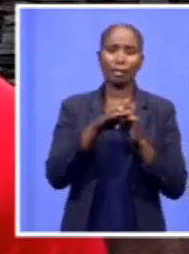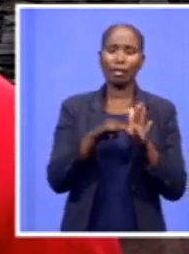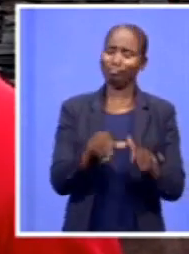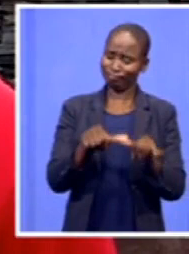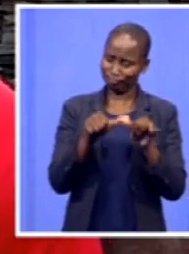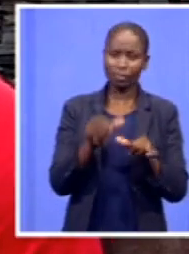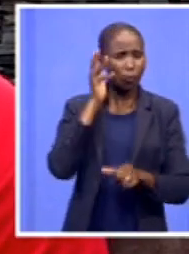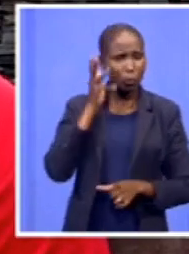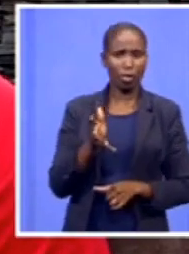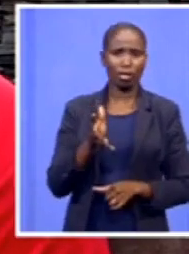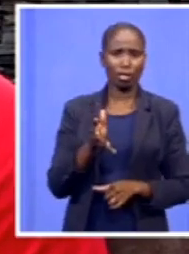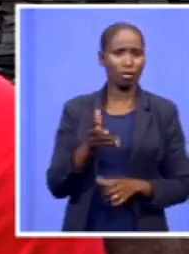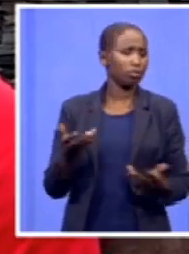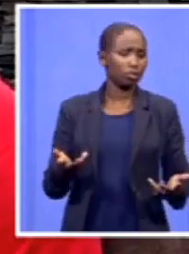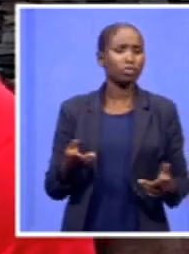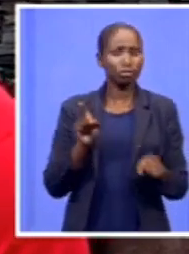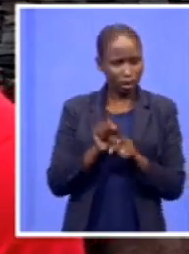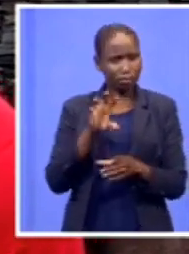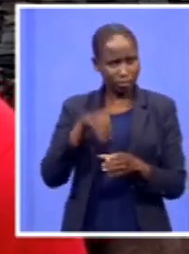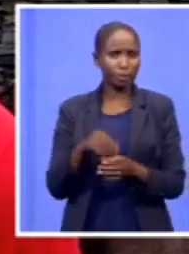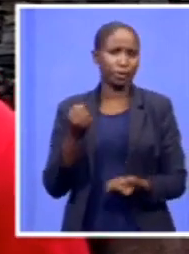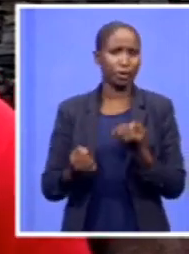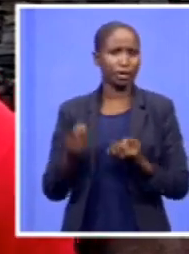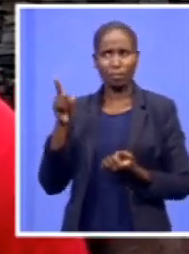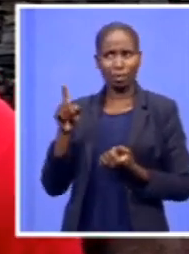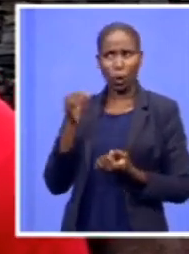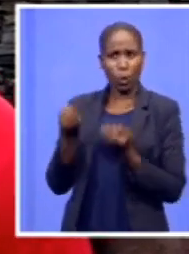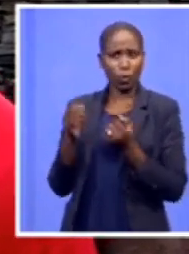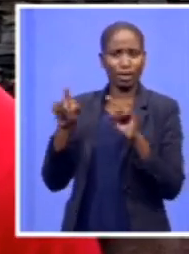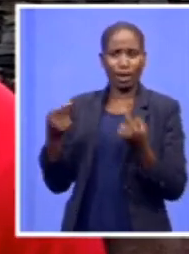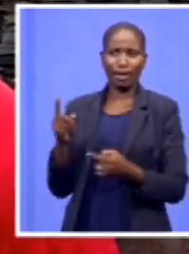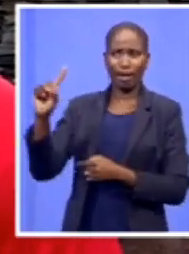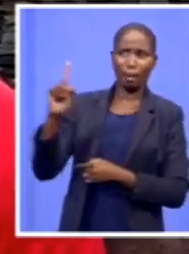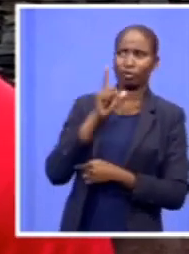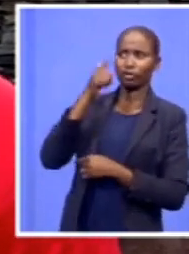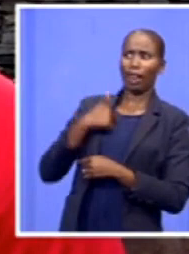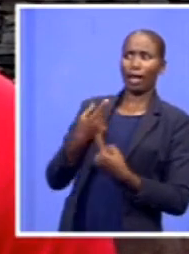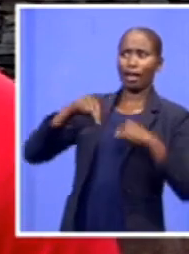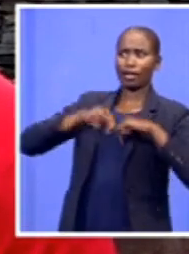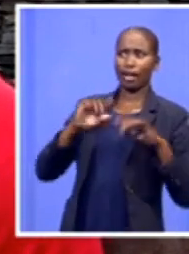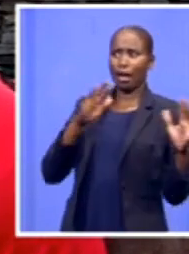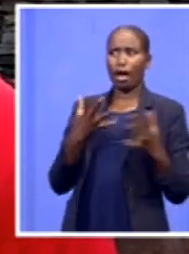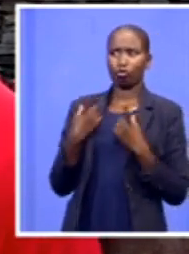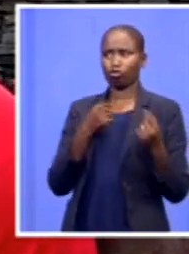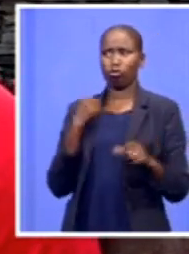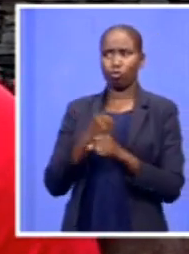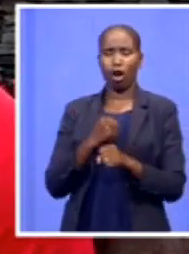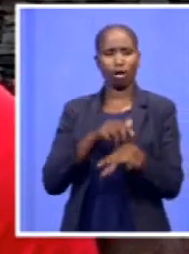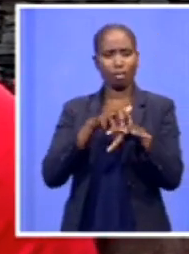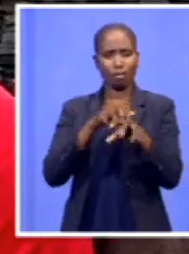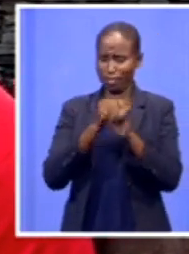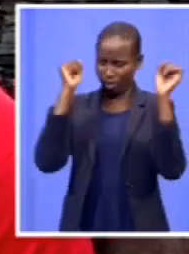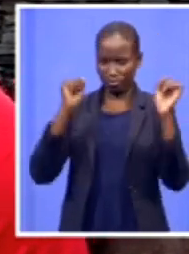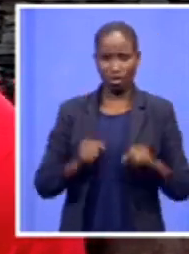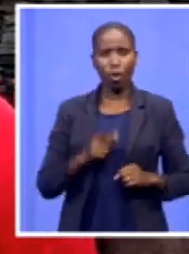The gluten court, it cannot come and tell us of how to conduct ourselves on the picket lines. We're an organization that is grounded within the people.